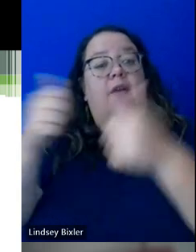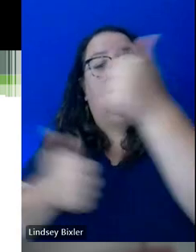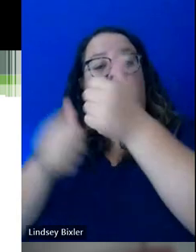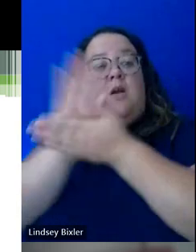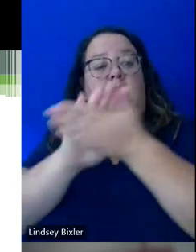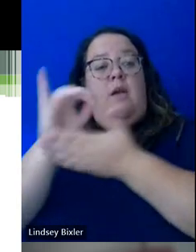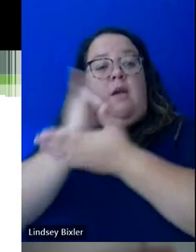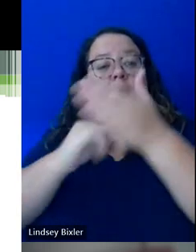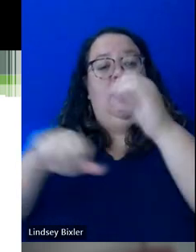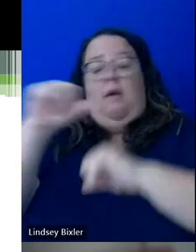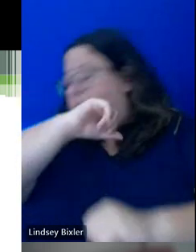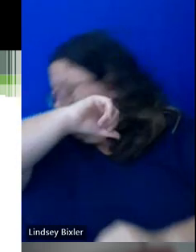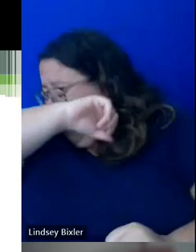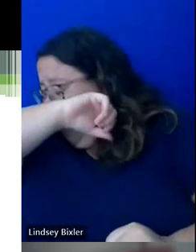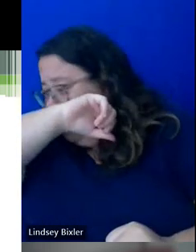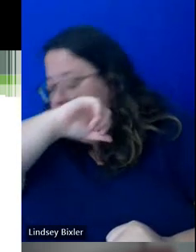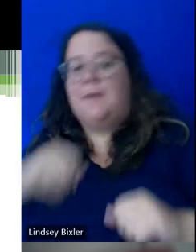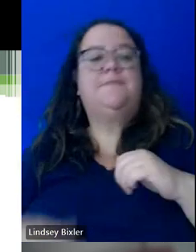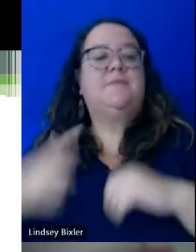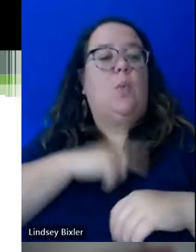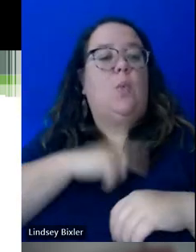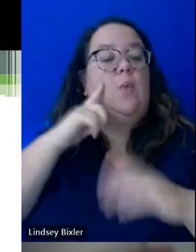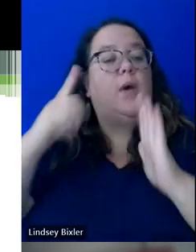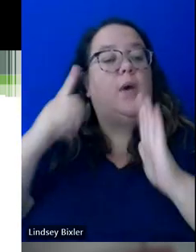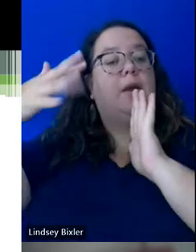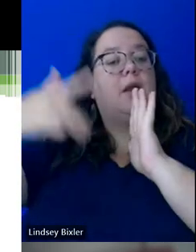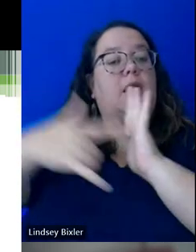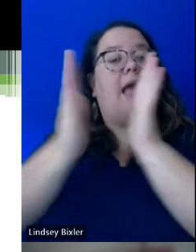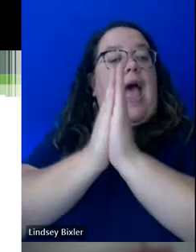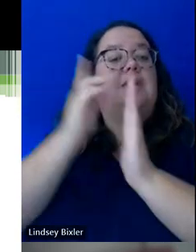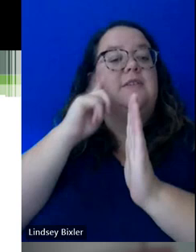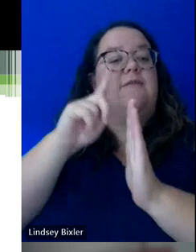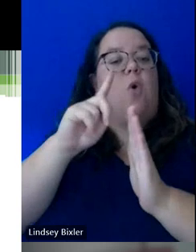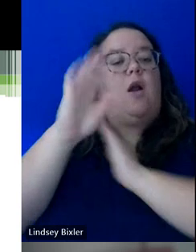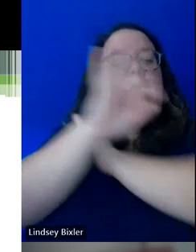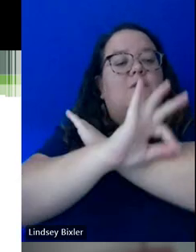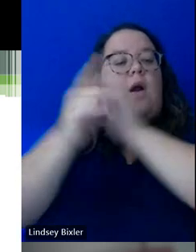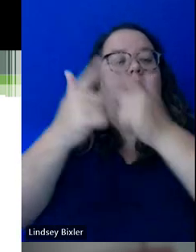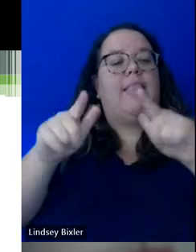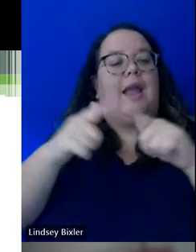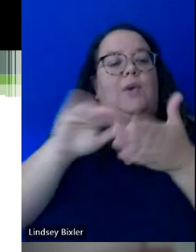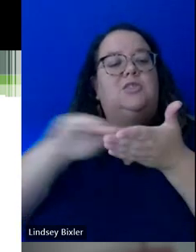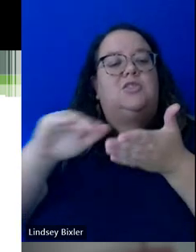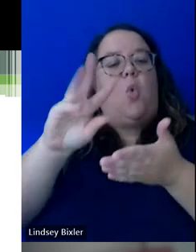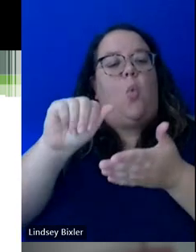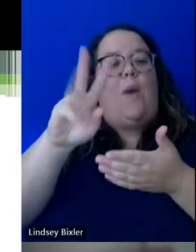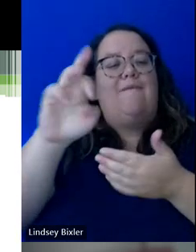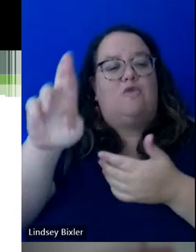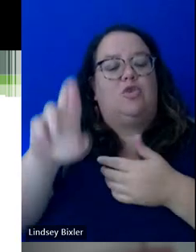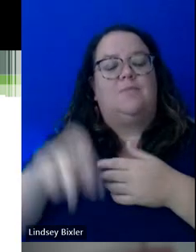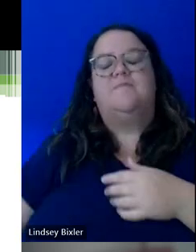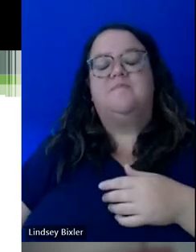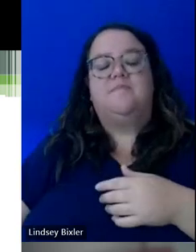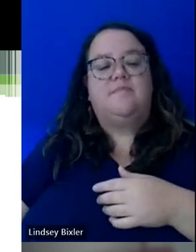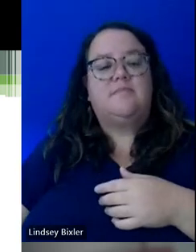periodically and often get requests for a foreign language waiver. And arts and sciences, the